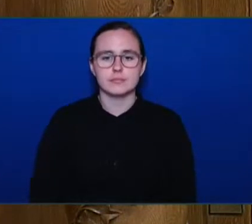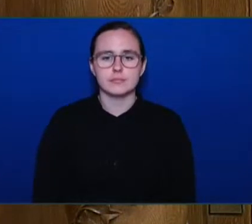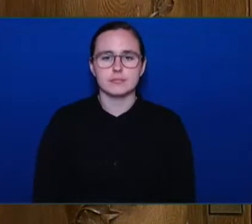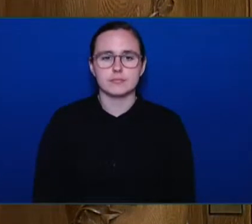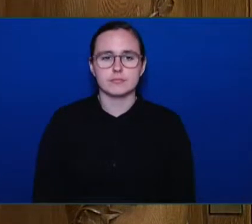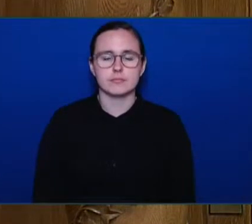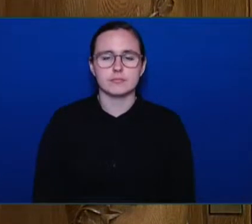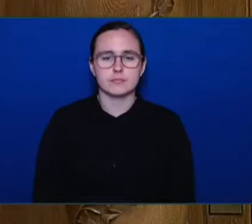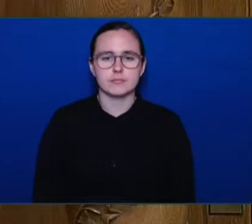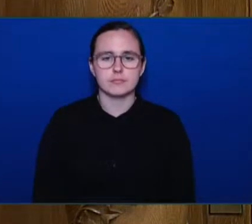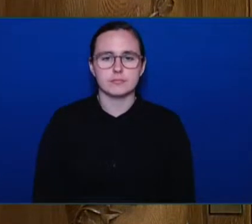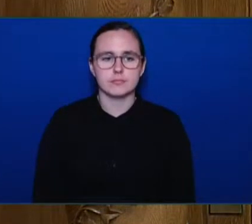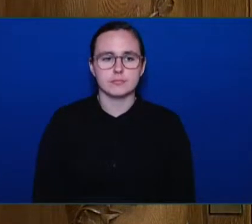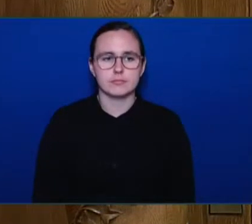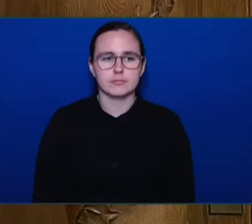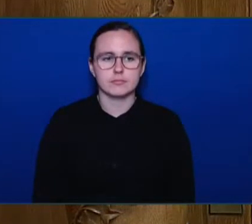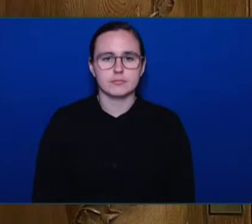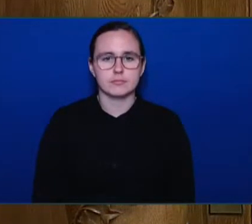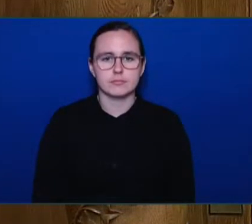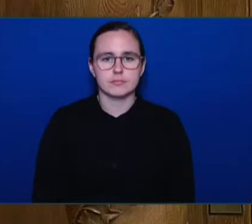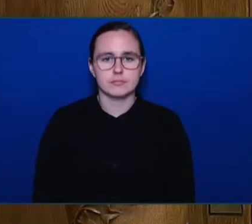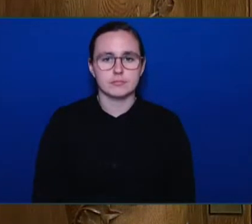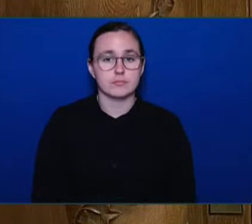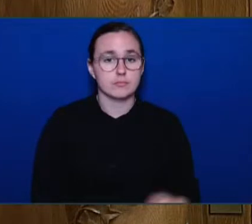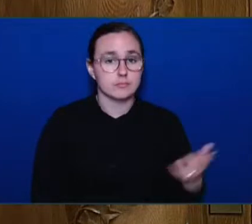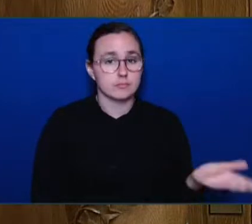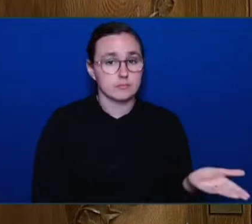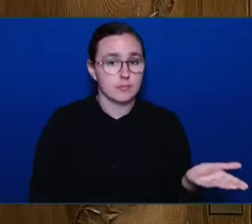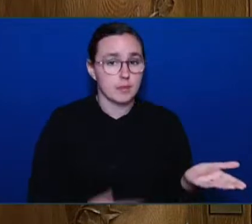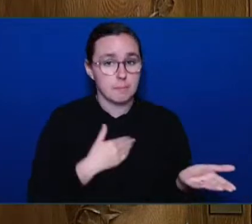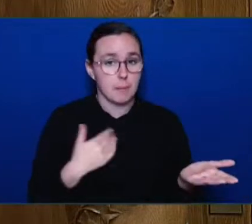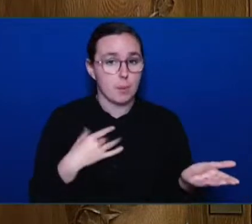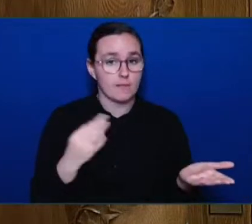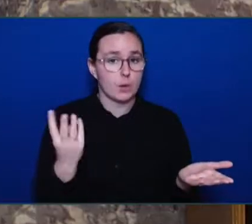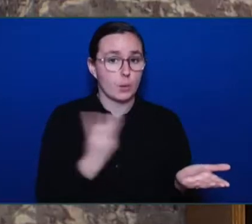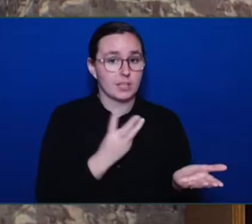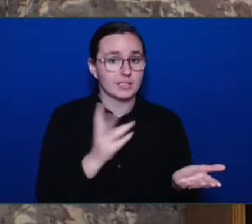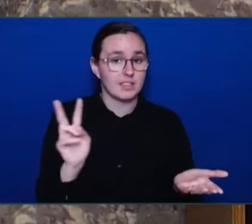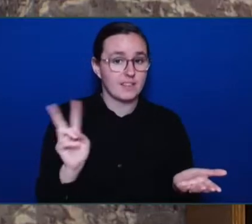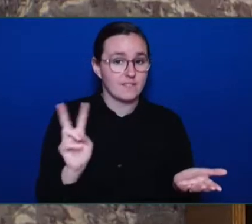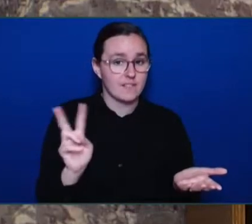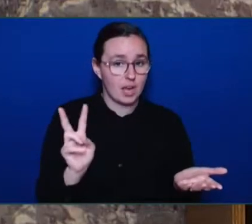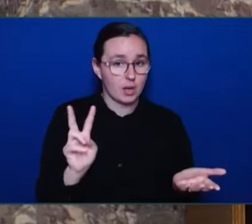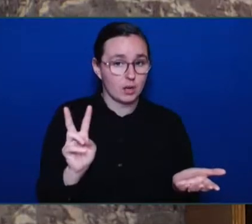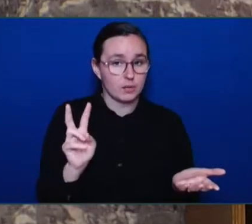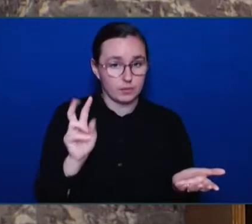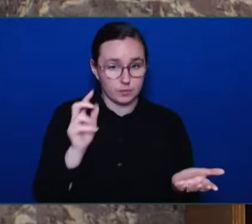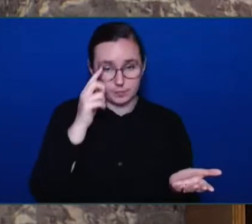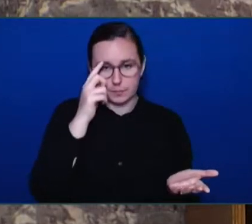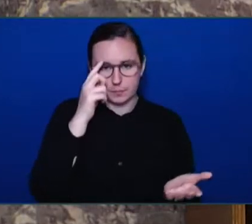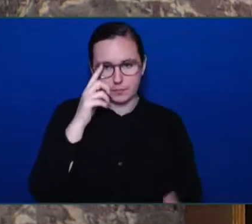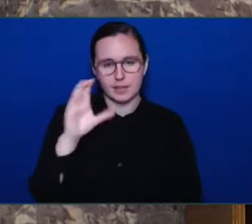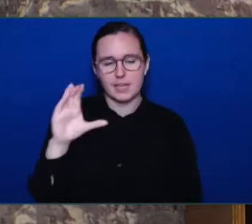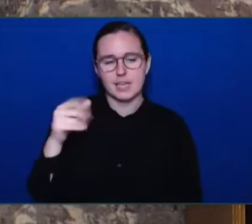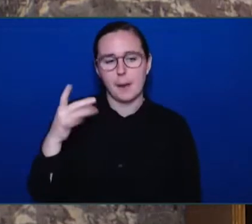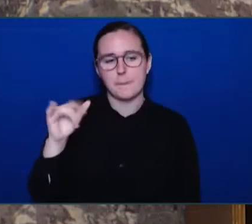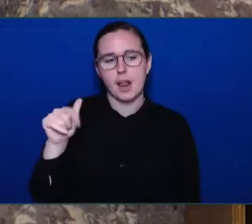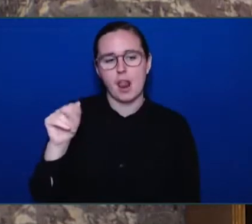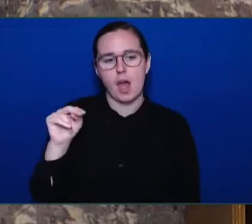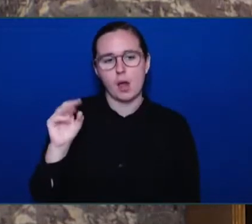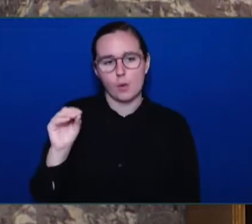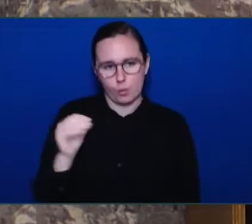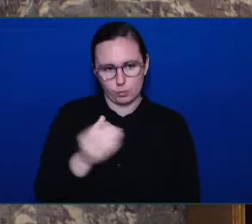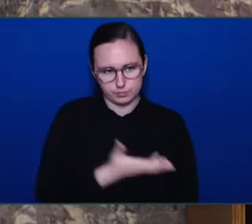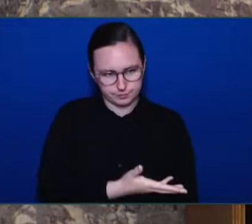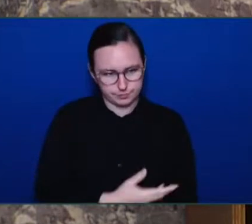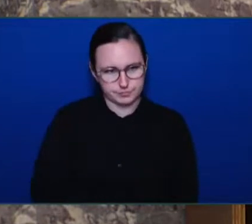Member for West Vancouver, Capellano. Thank you, Mr. Speaker. That's certainly not nonsense. All one needs to do is look that up, and we'll